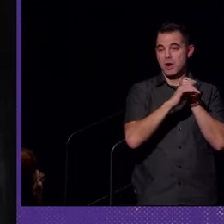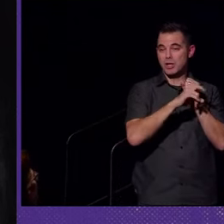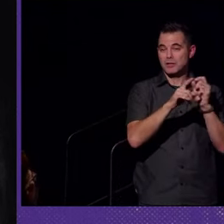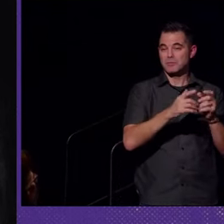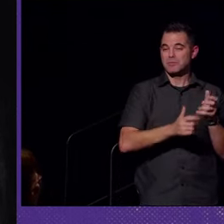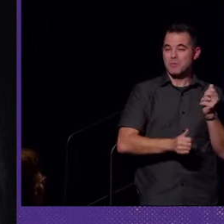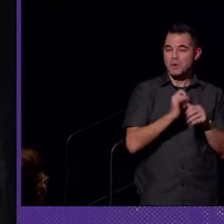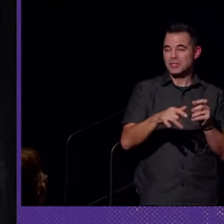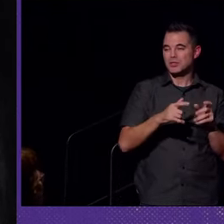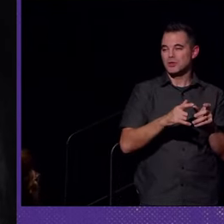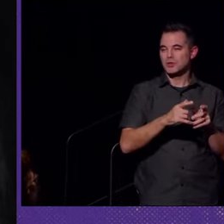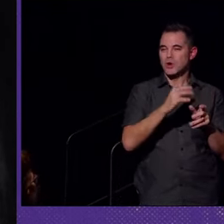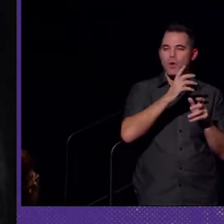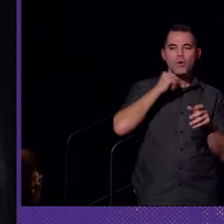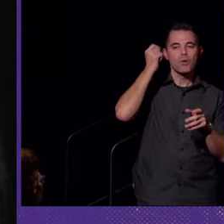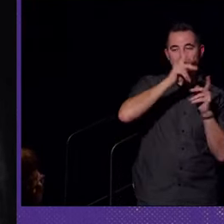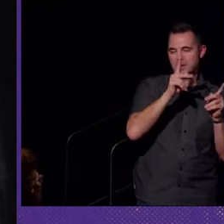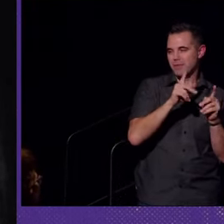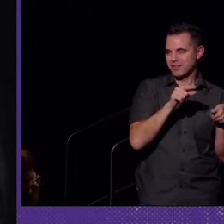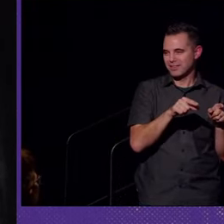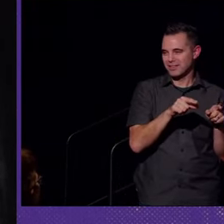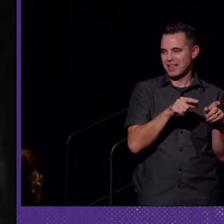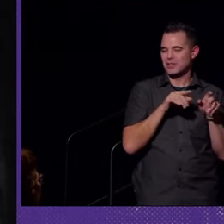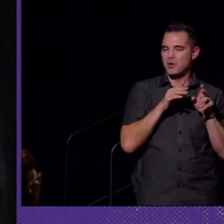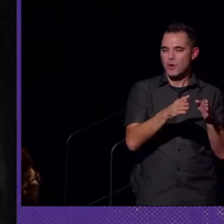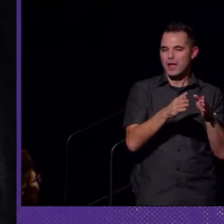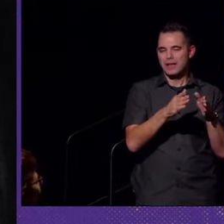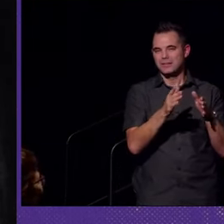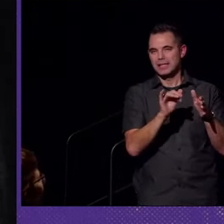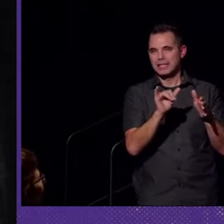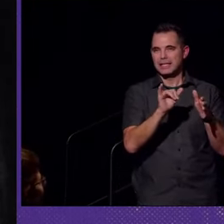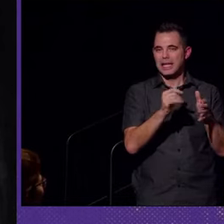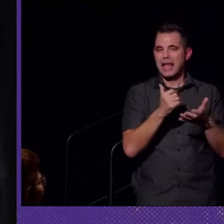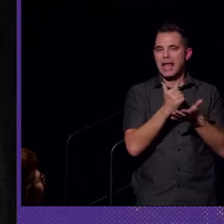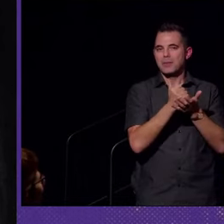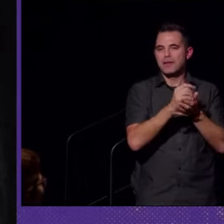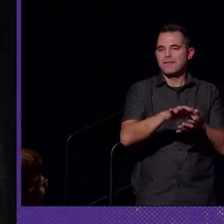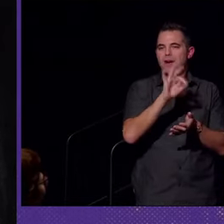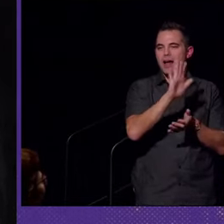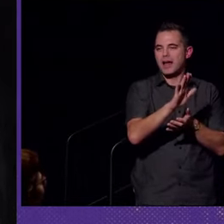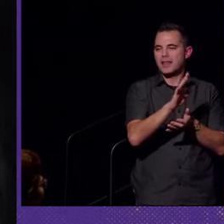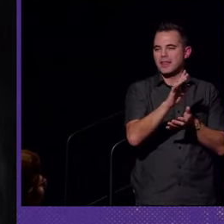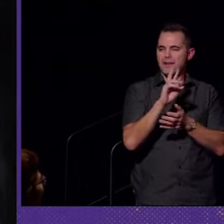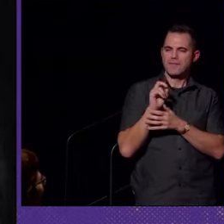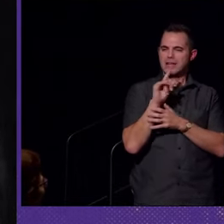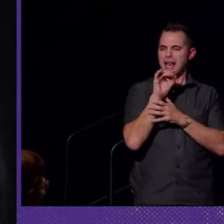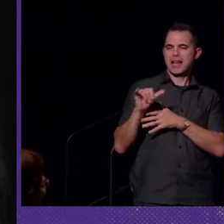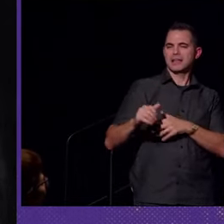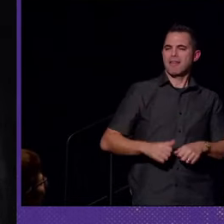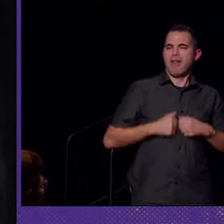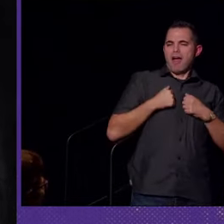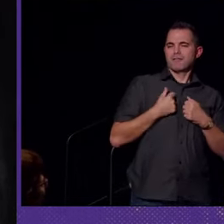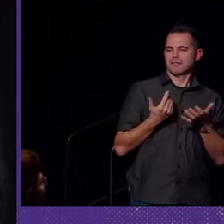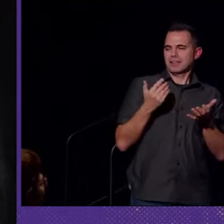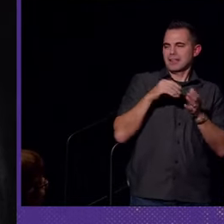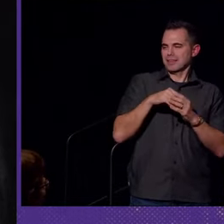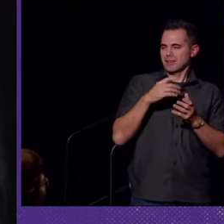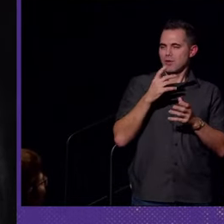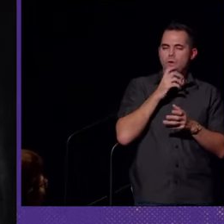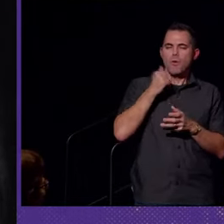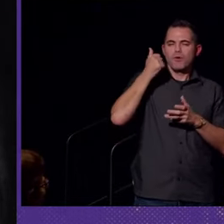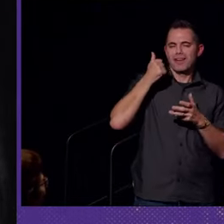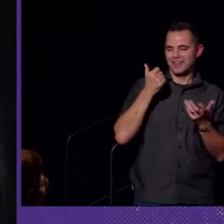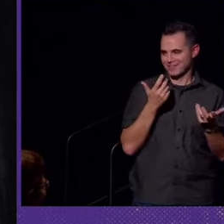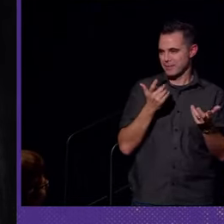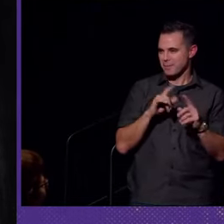predominantly to older people as a way of, like, helping them find their vitality in life in their older age.